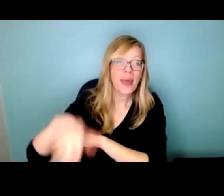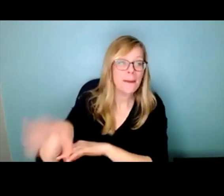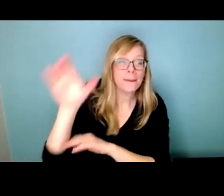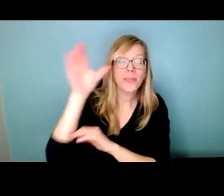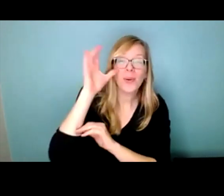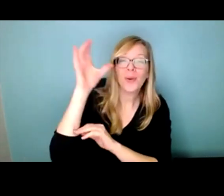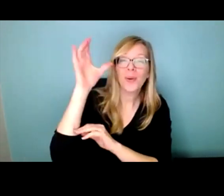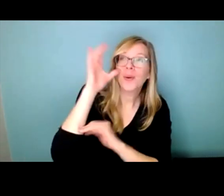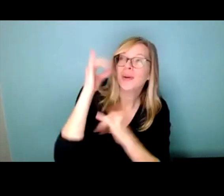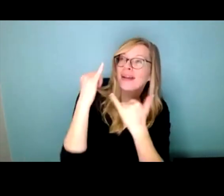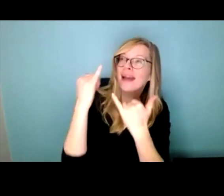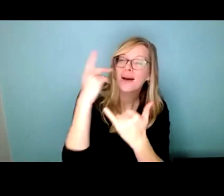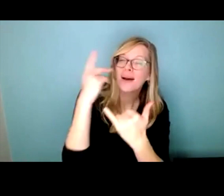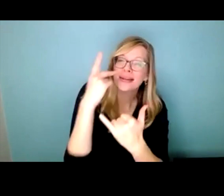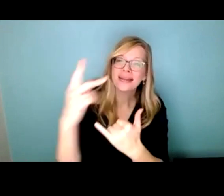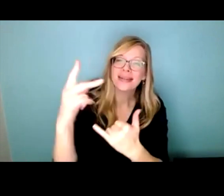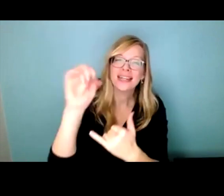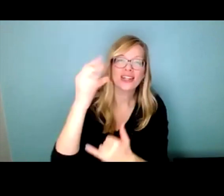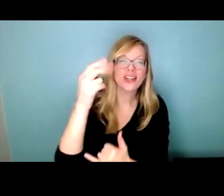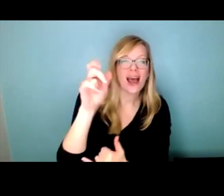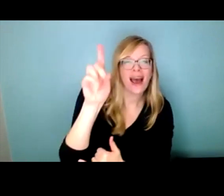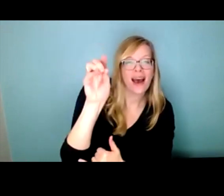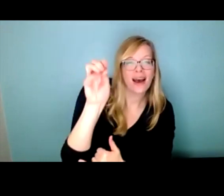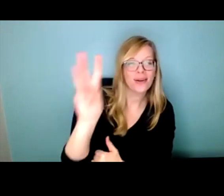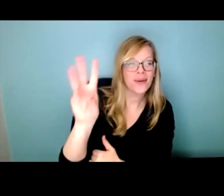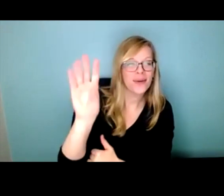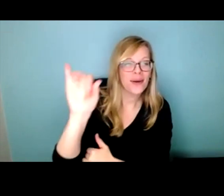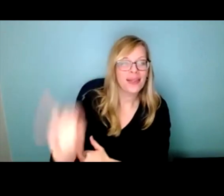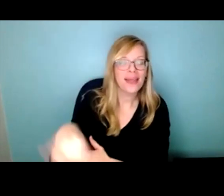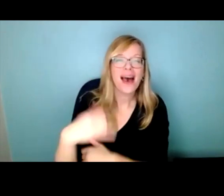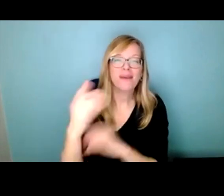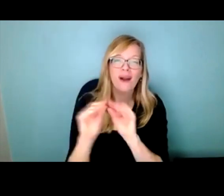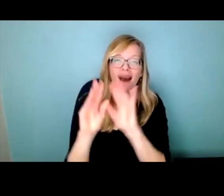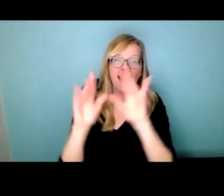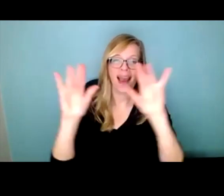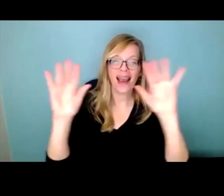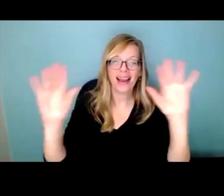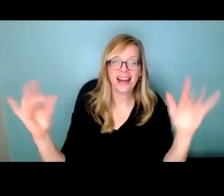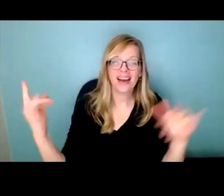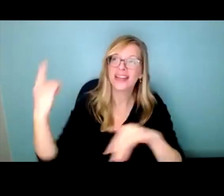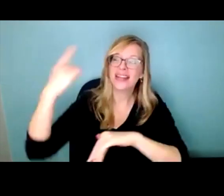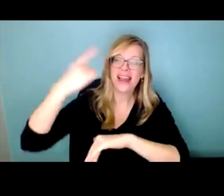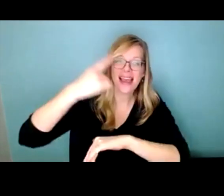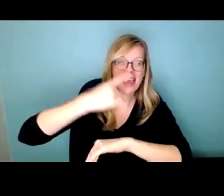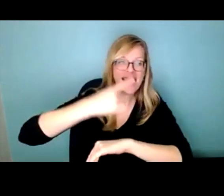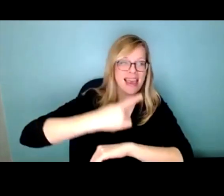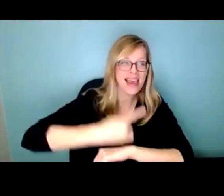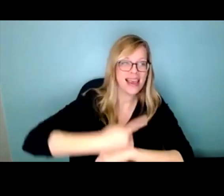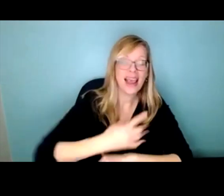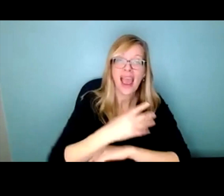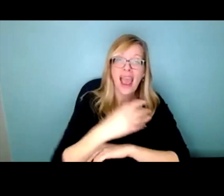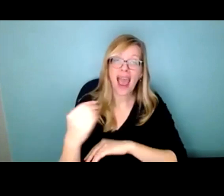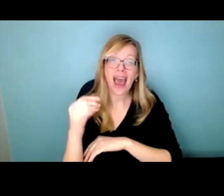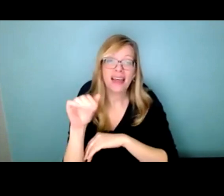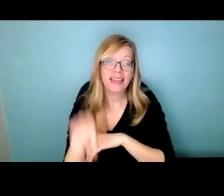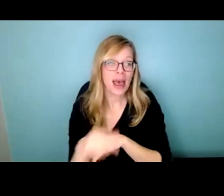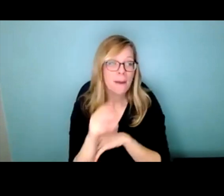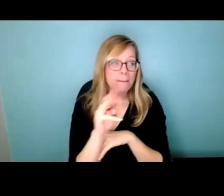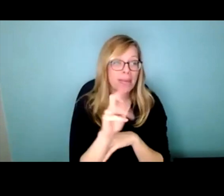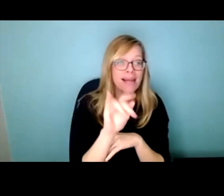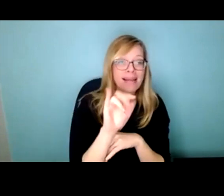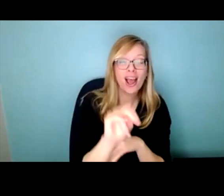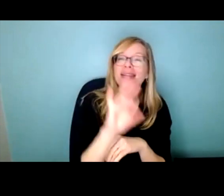in the shadow of the bright of the day, and a million and seven